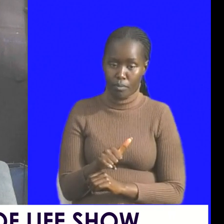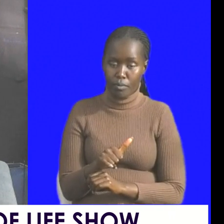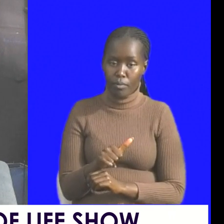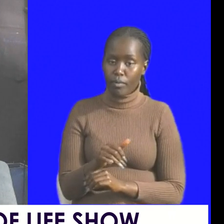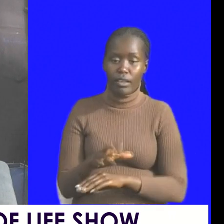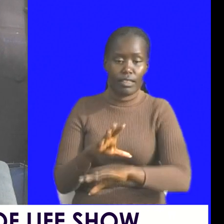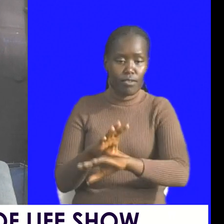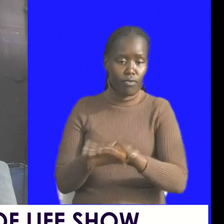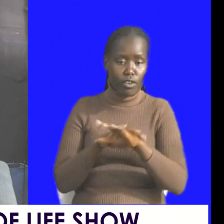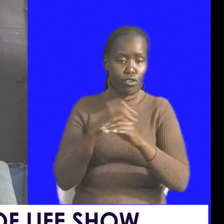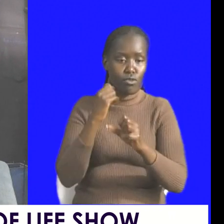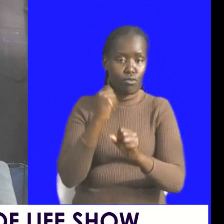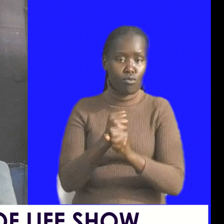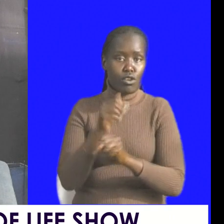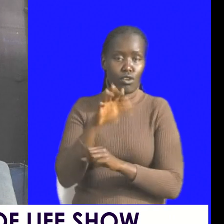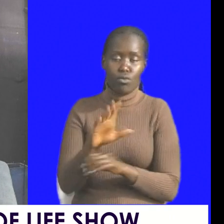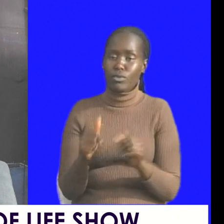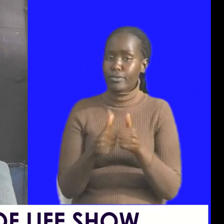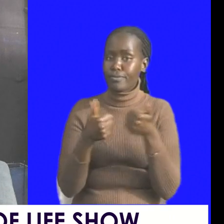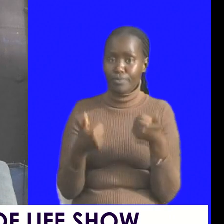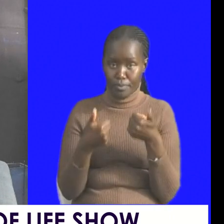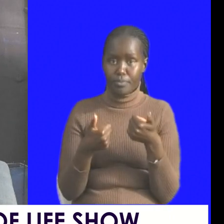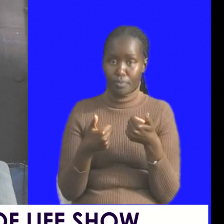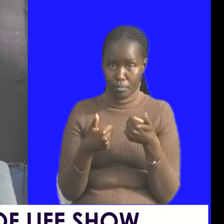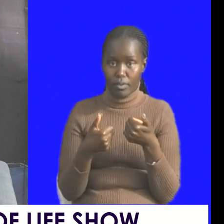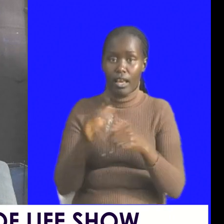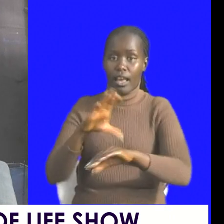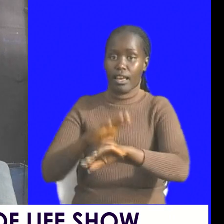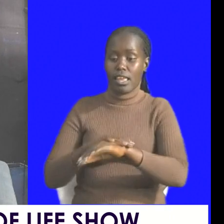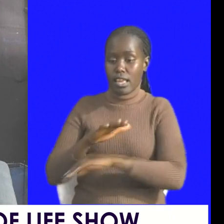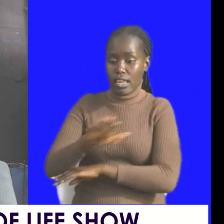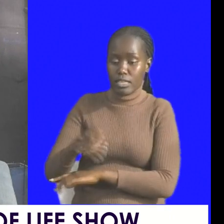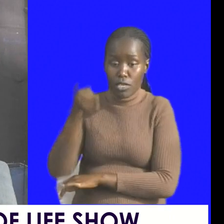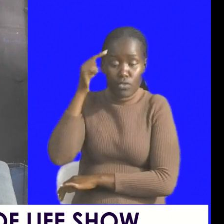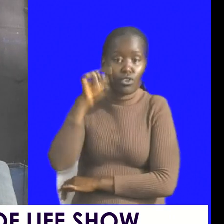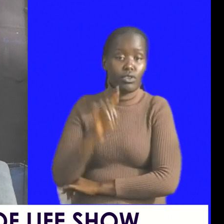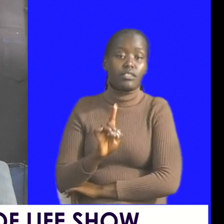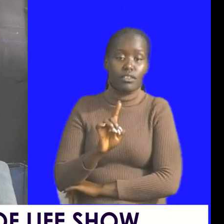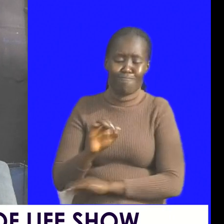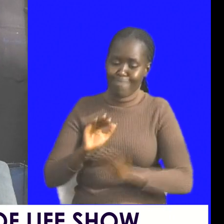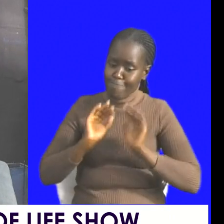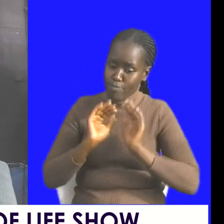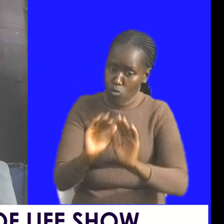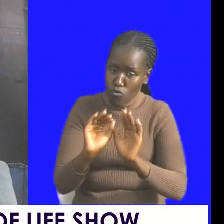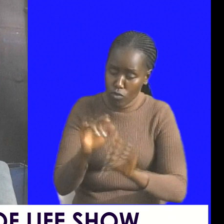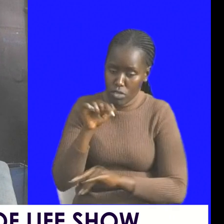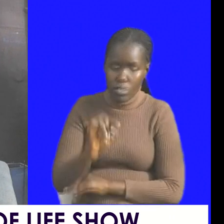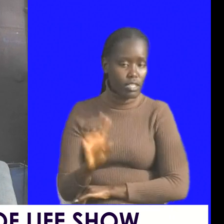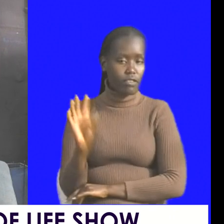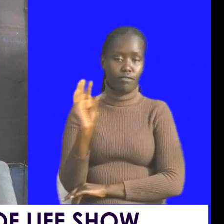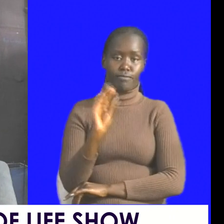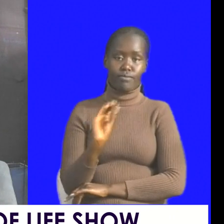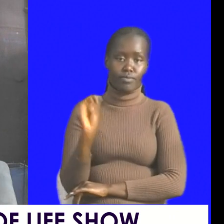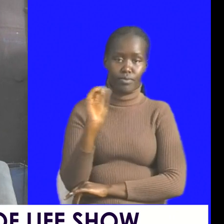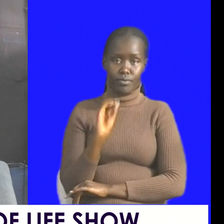relevant that find you relevant find a space for yourself do not force yourself in a place where you